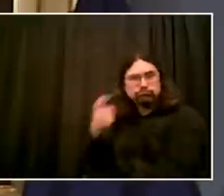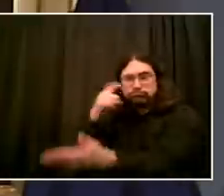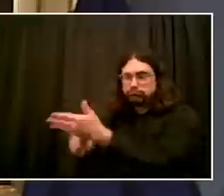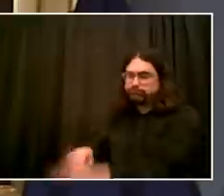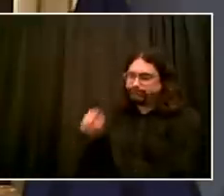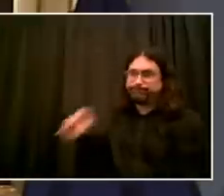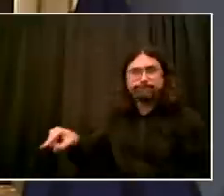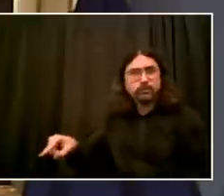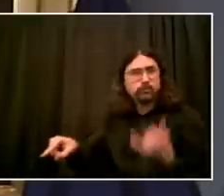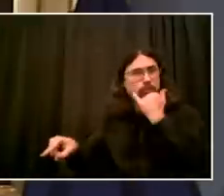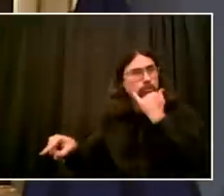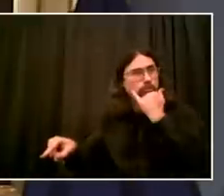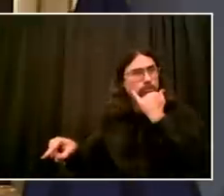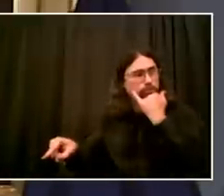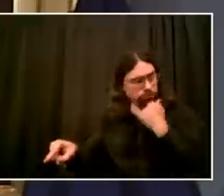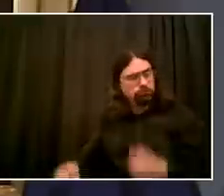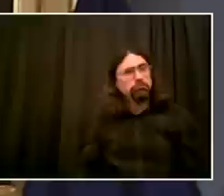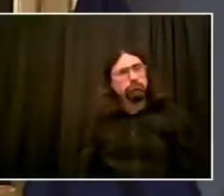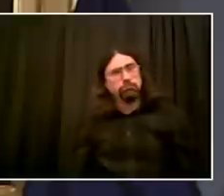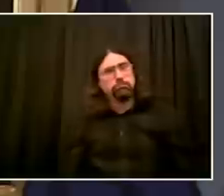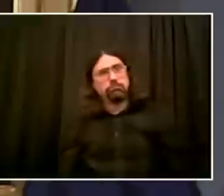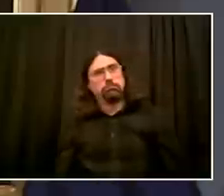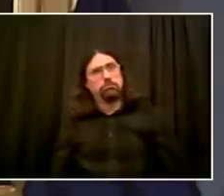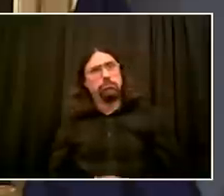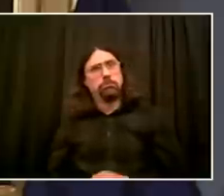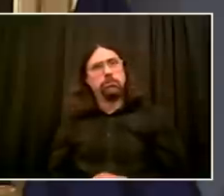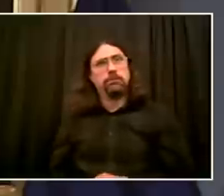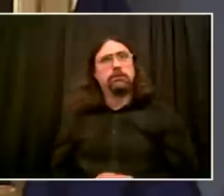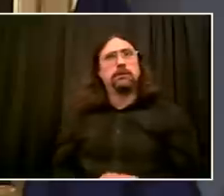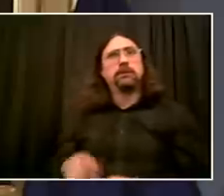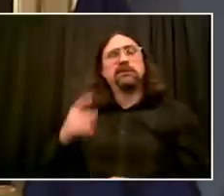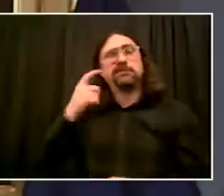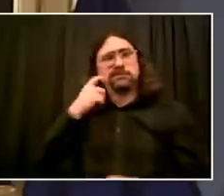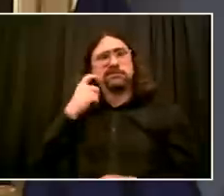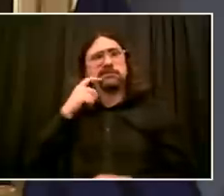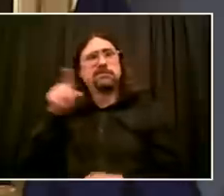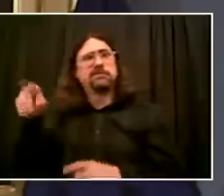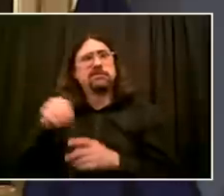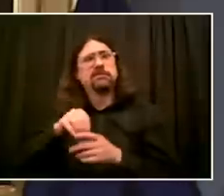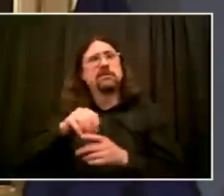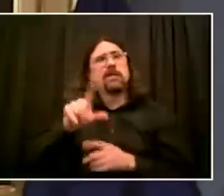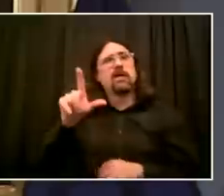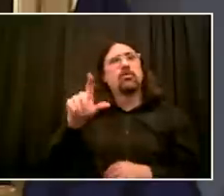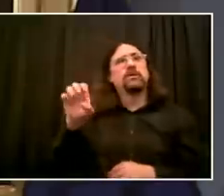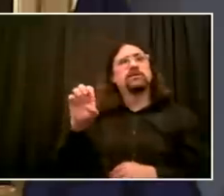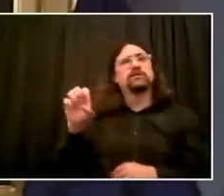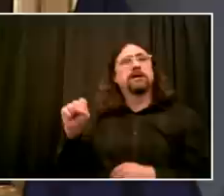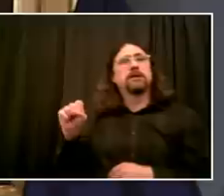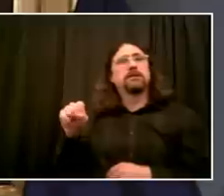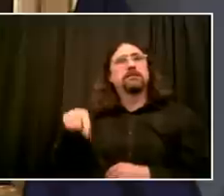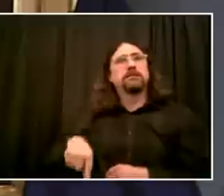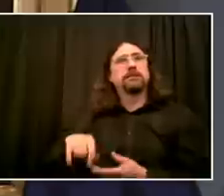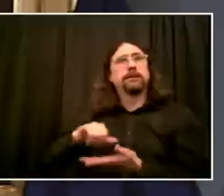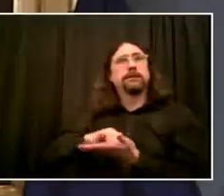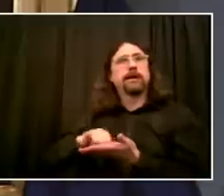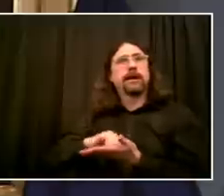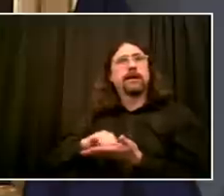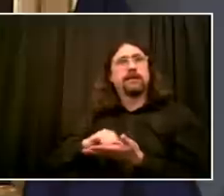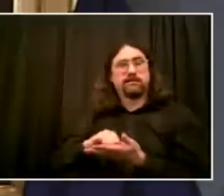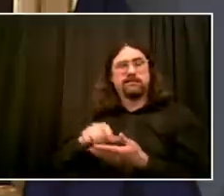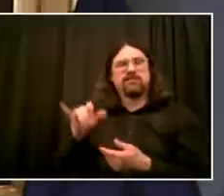believe it was bad a couple of weeks ago. Within a matter of weeks, we made a statement and released last week.